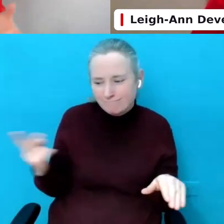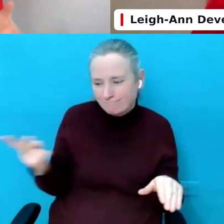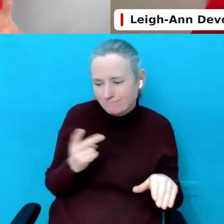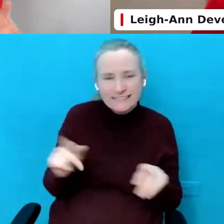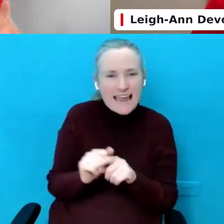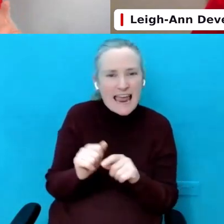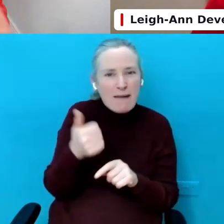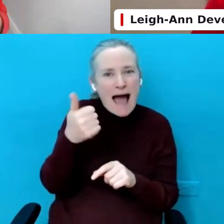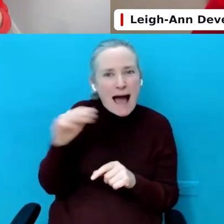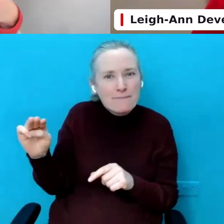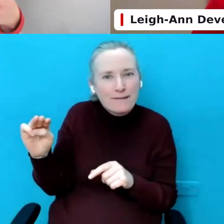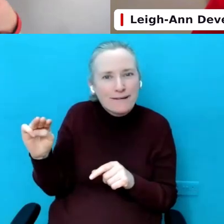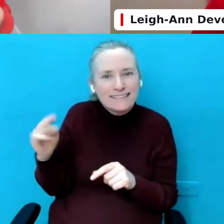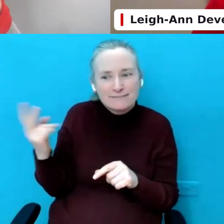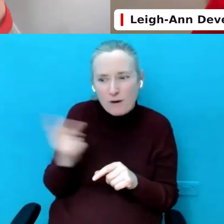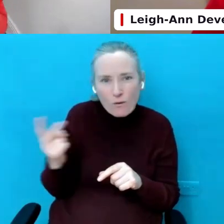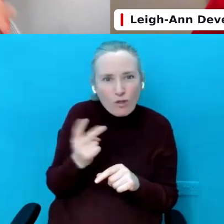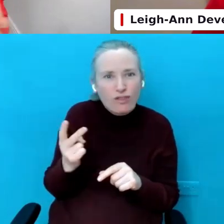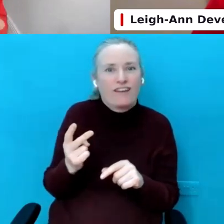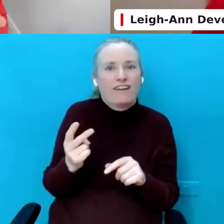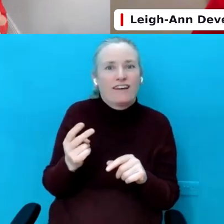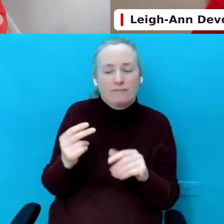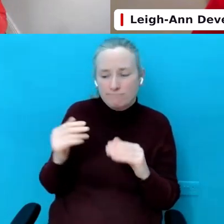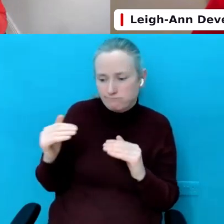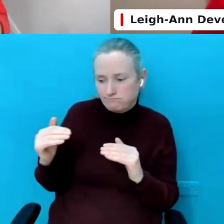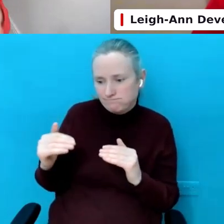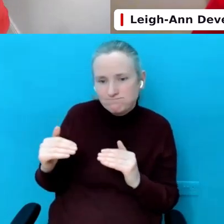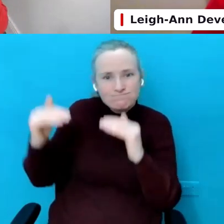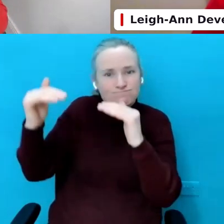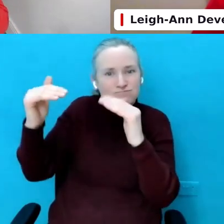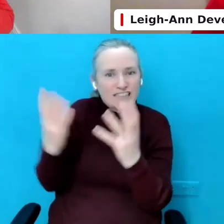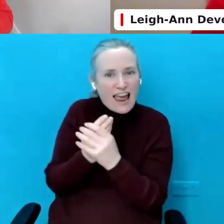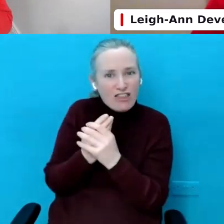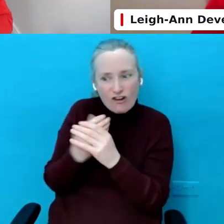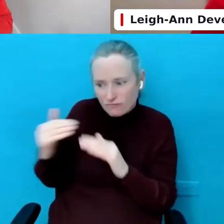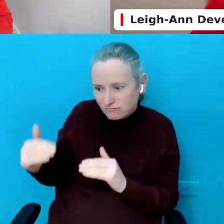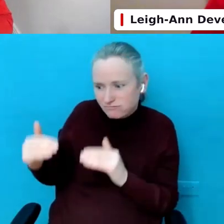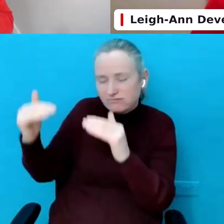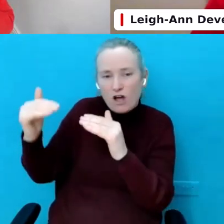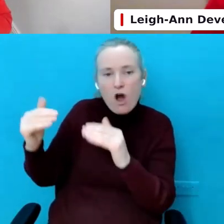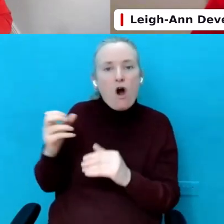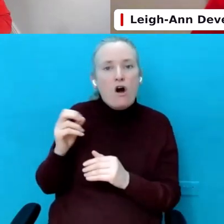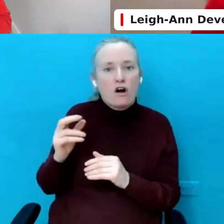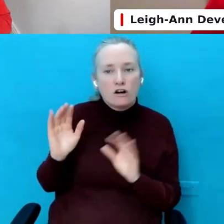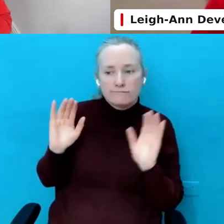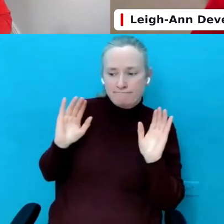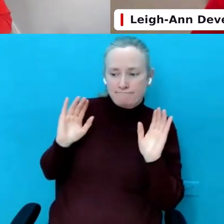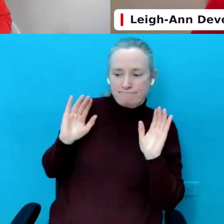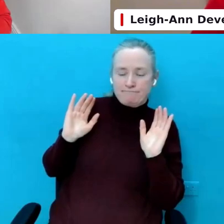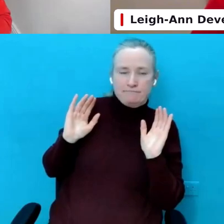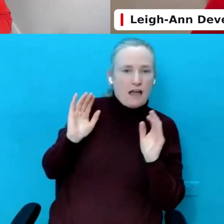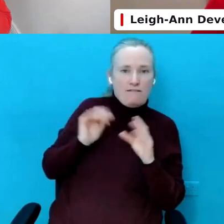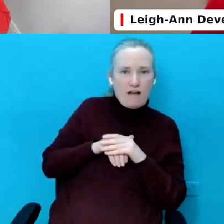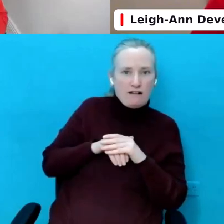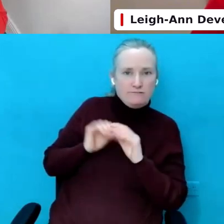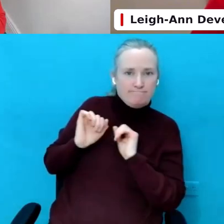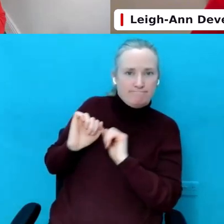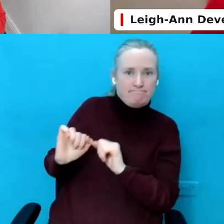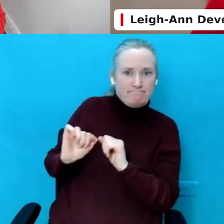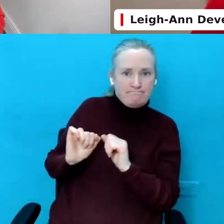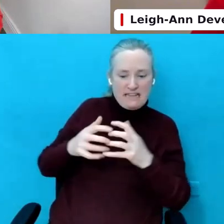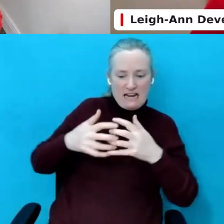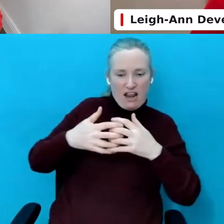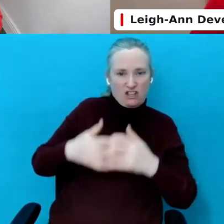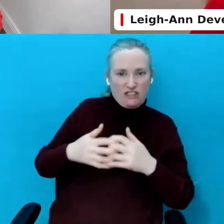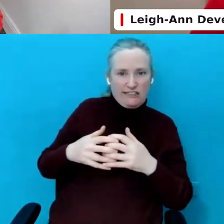you're on it with them. Are you kind of growing up with the apps together? Or are you not so involved in technology? And it's to be